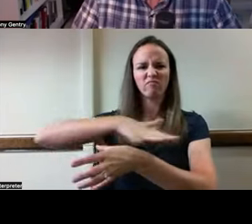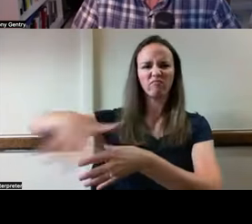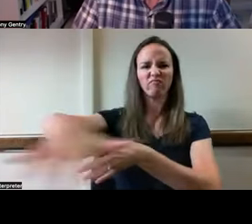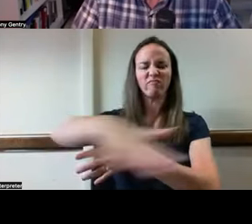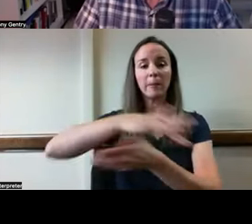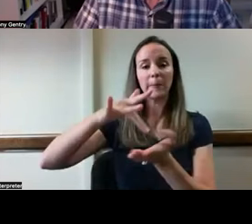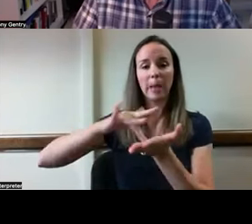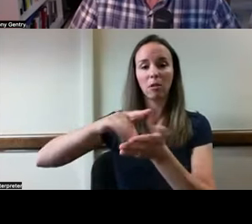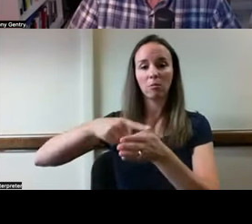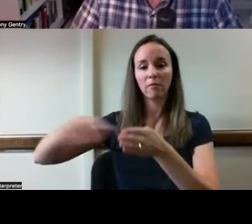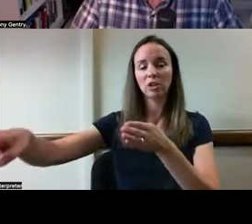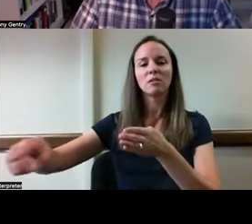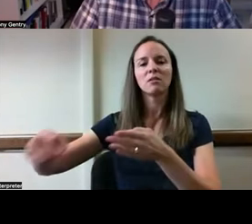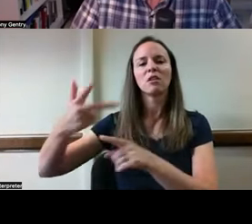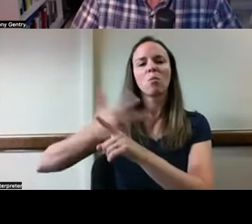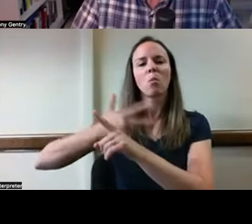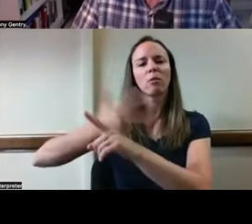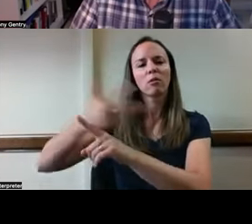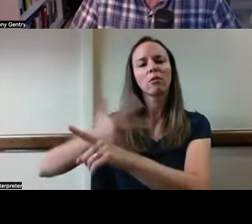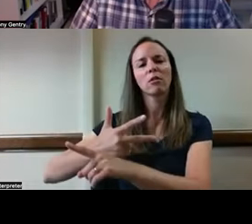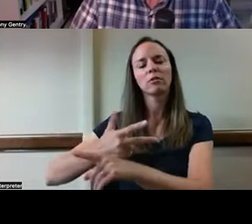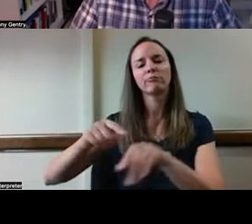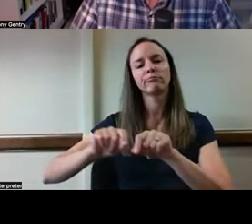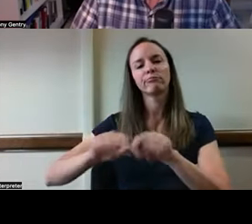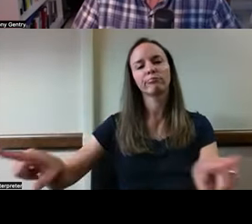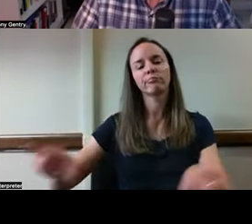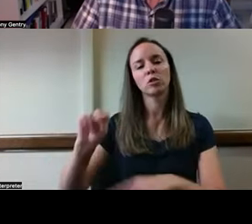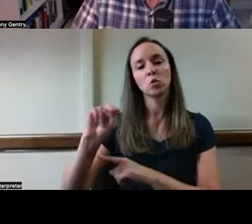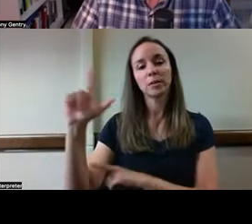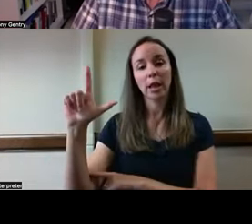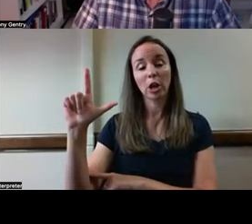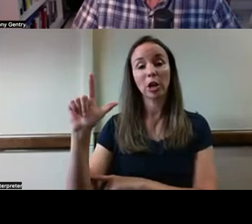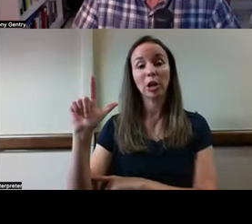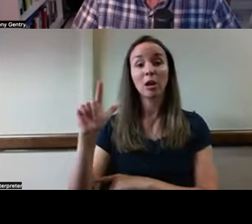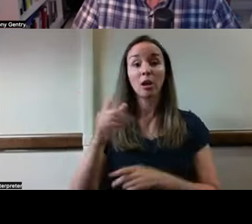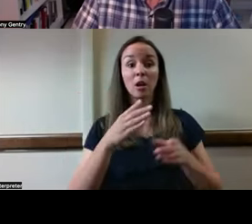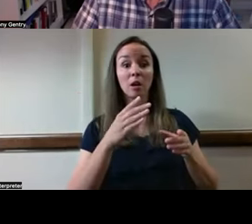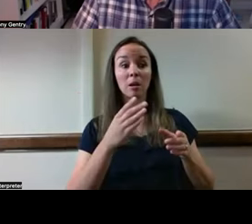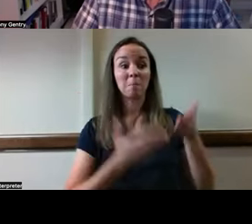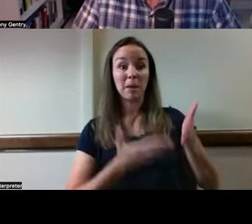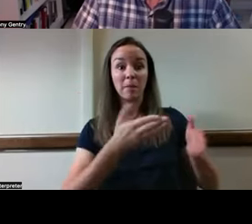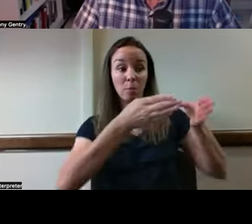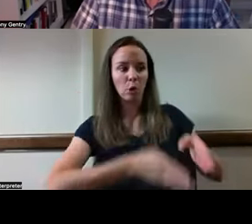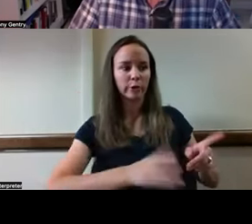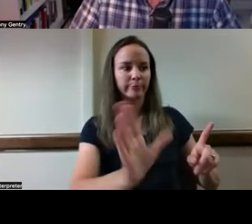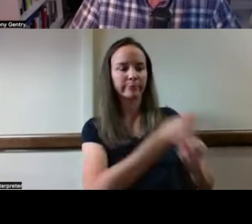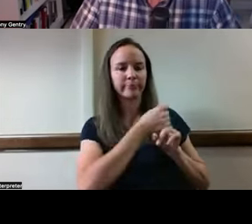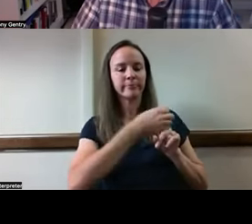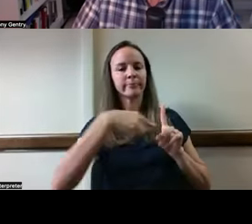a newsletter every quarter. And in that newsletter, people who are being sanctioned for legal problems